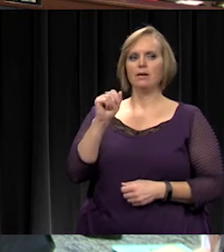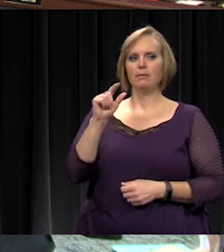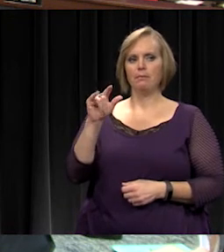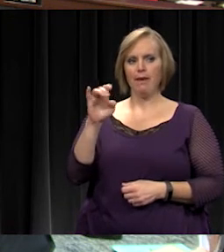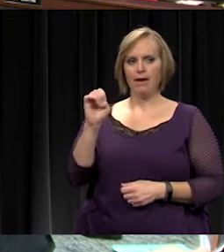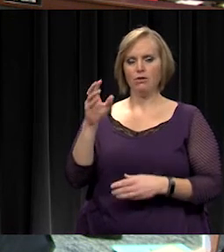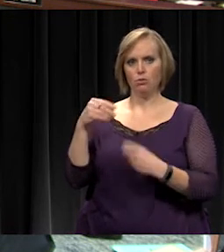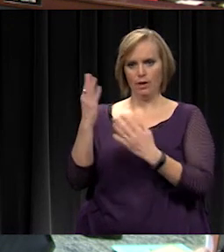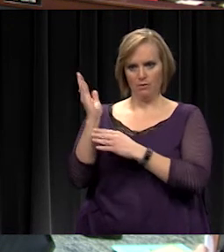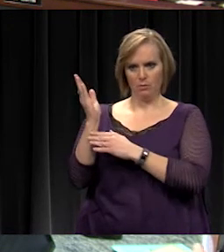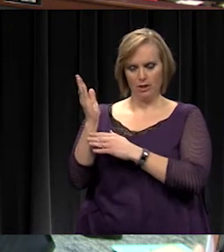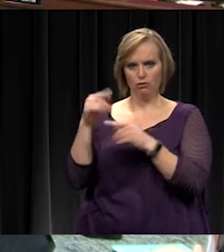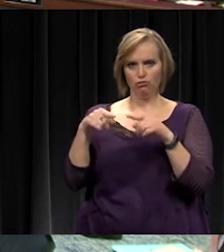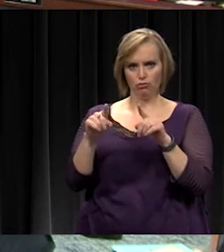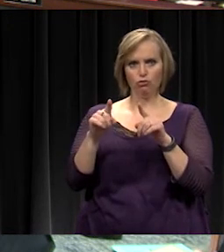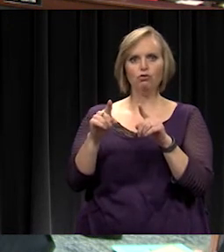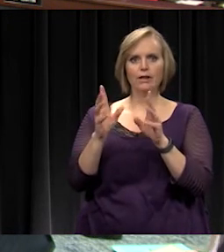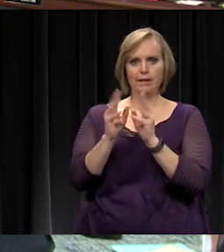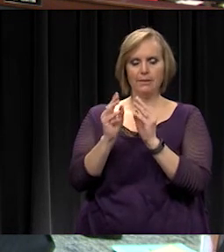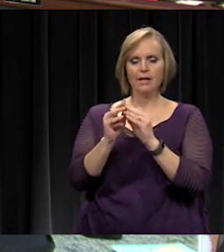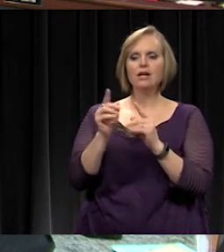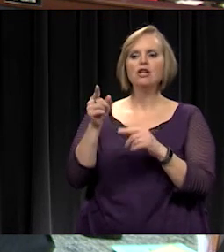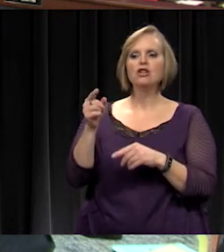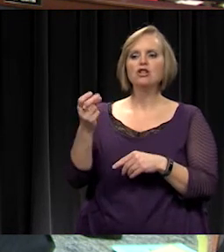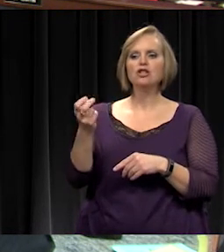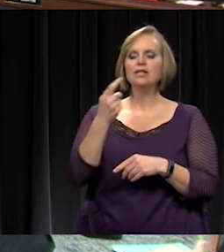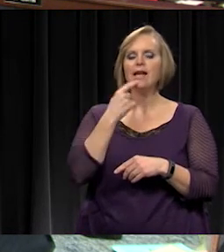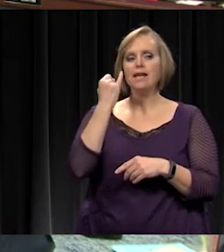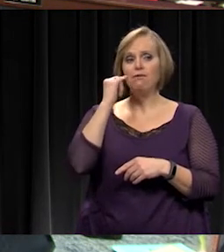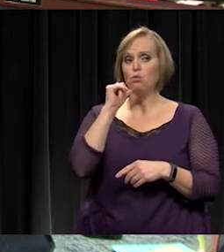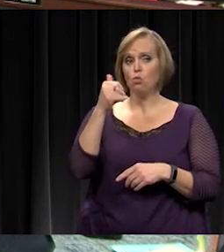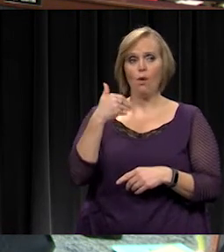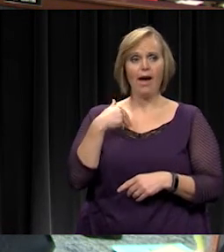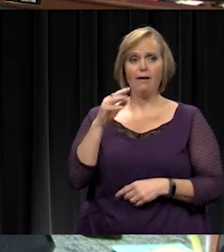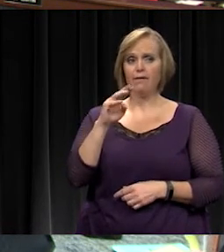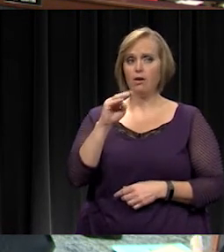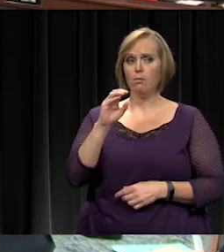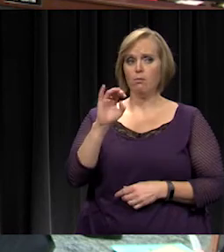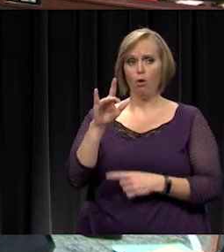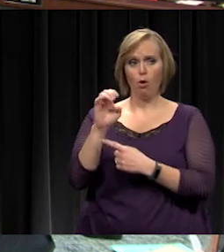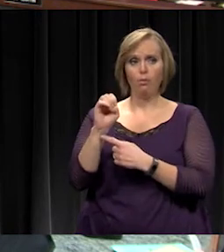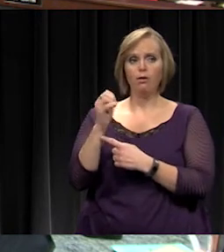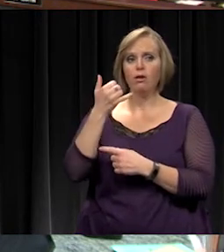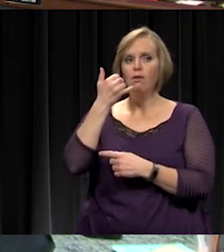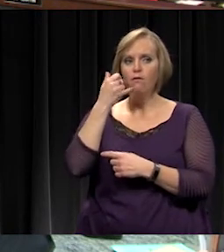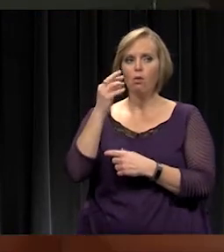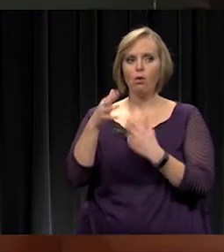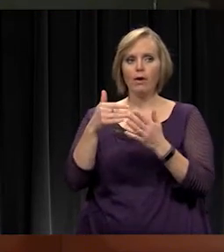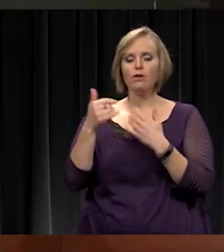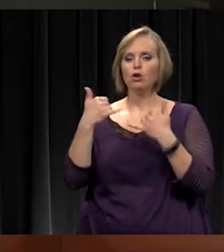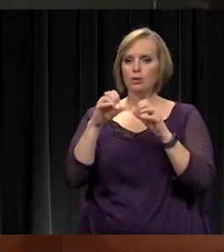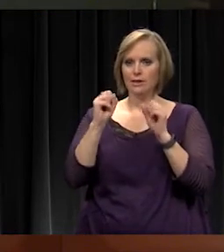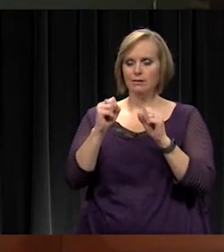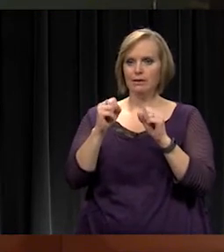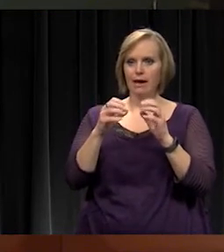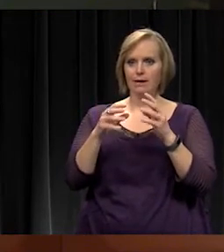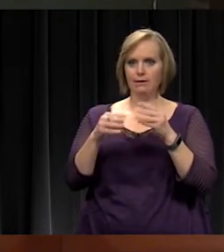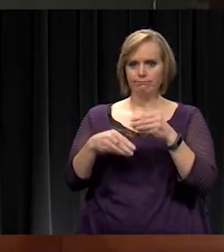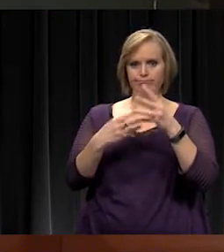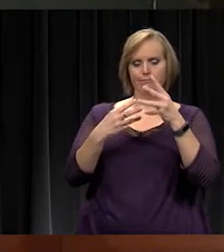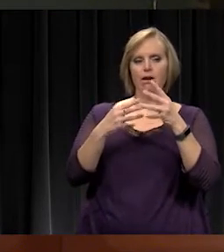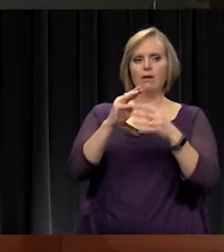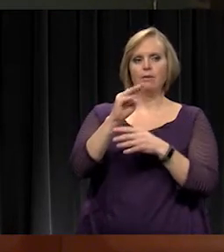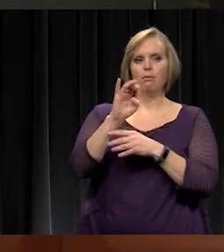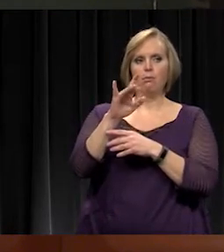she was saying that if you don't have a mobile device, that you still can get the mobile screen on a computer also. Great. Which will be